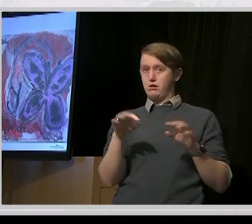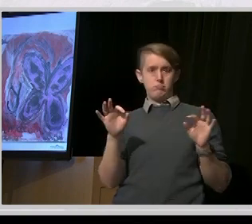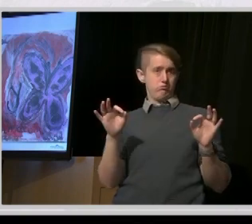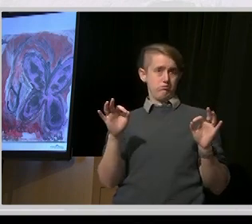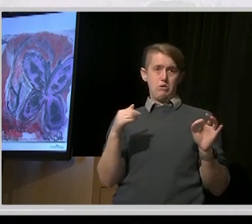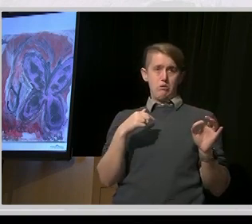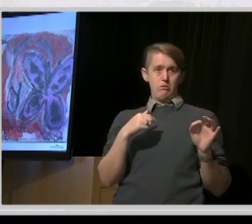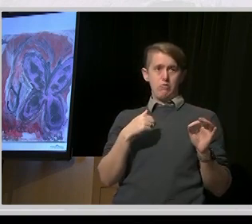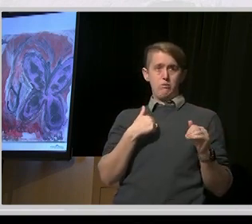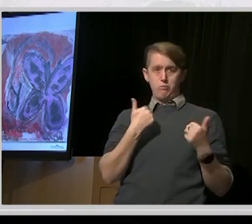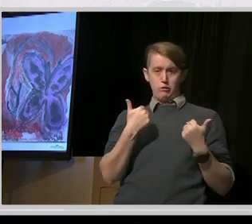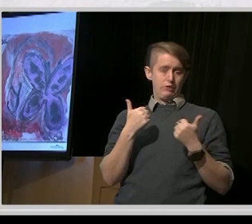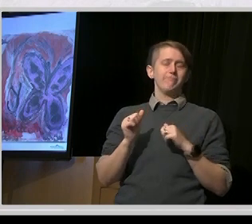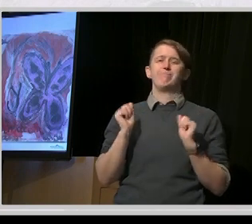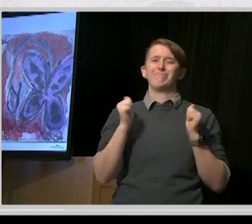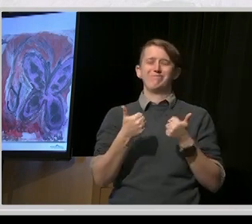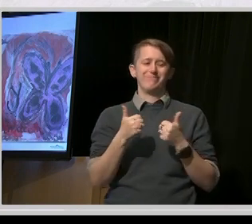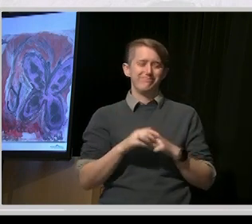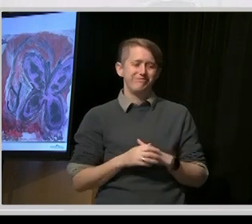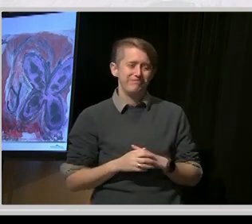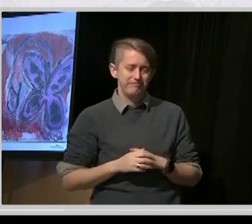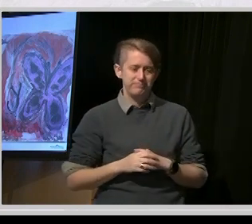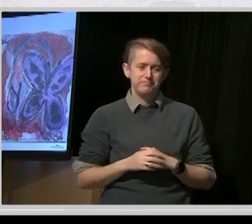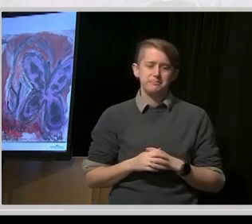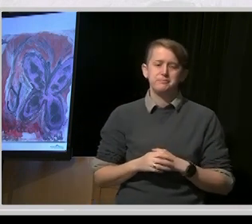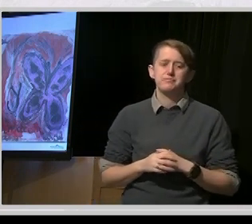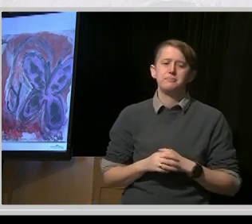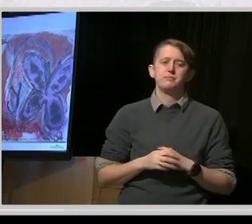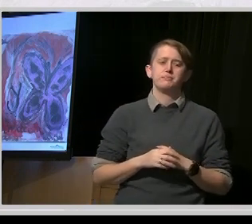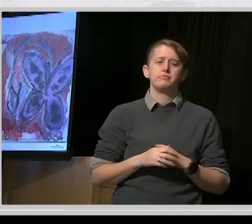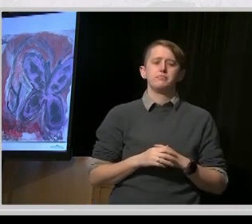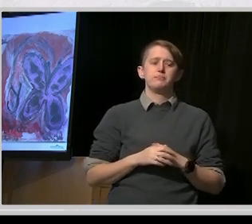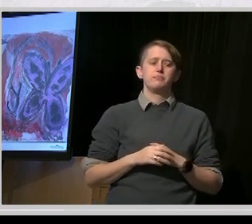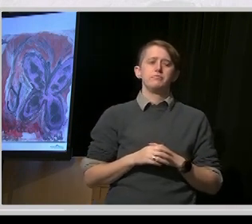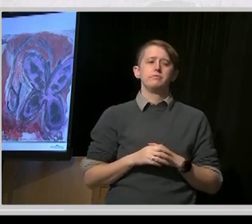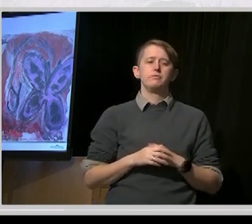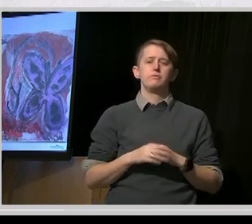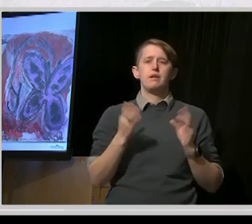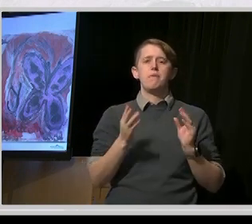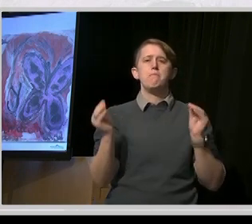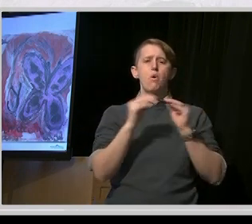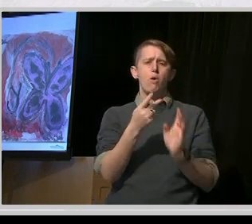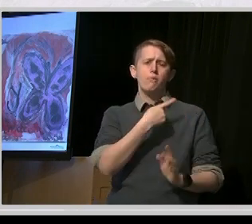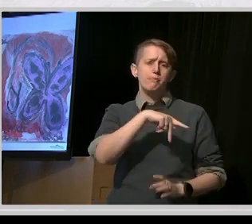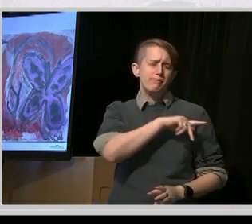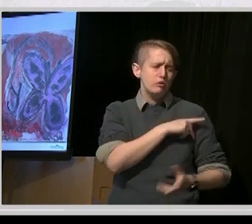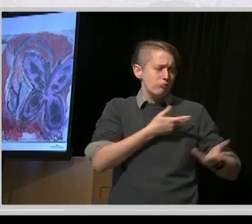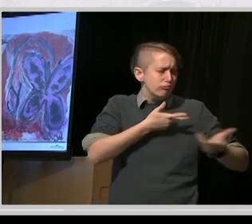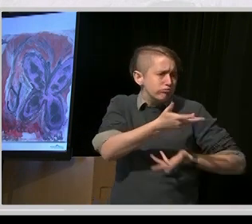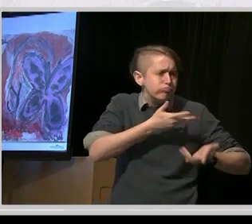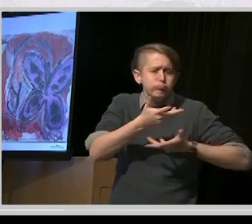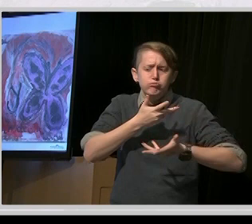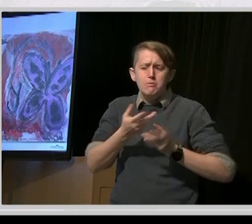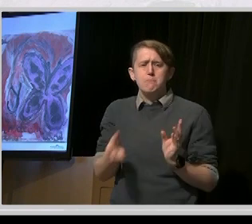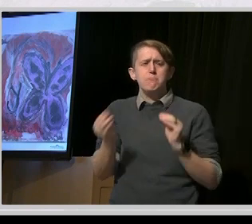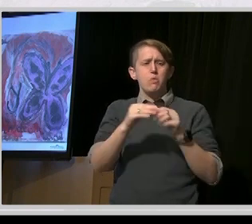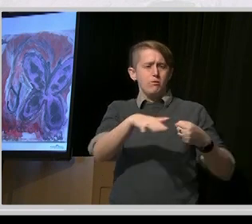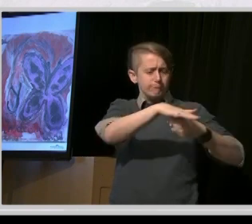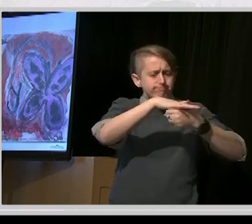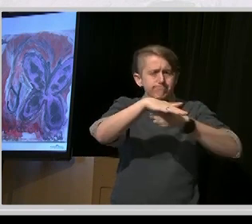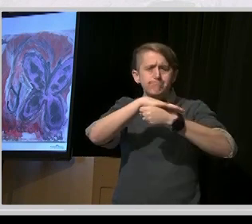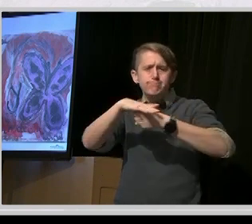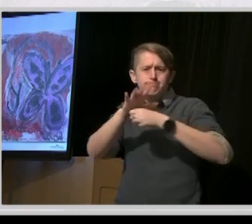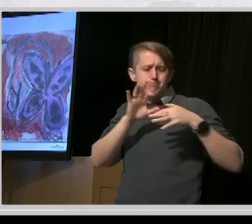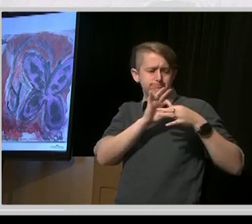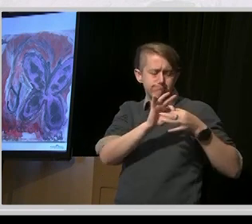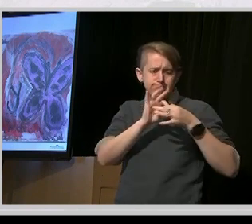You can see that the picture is more personal, more local, regional, and then of course some